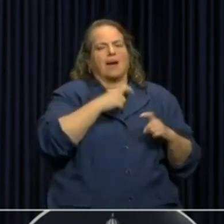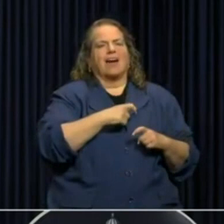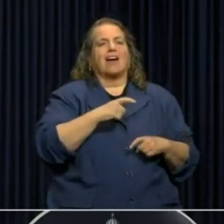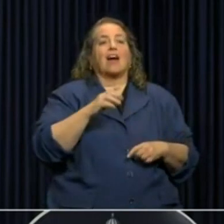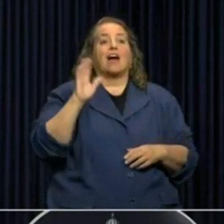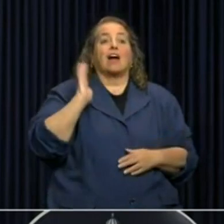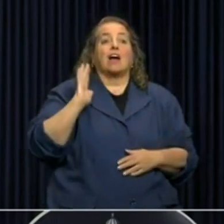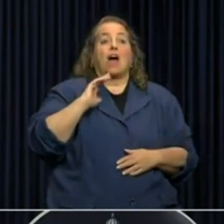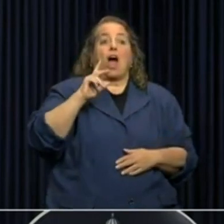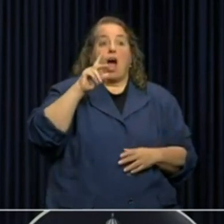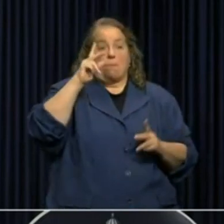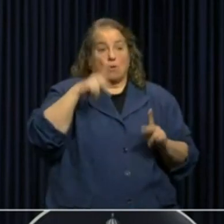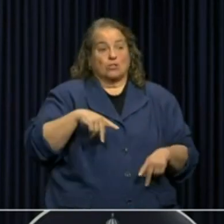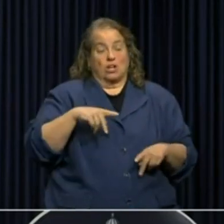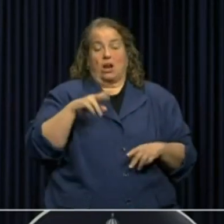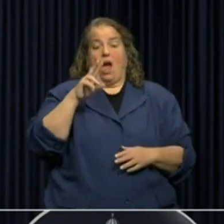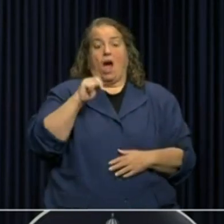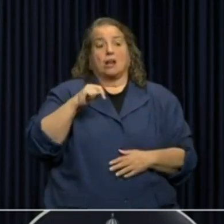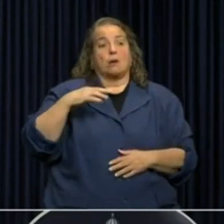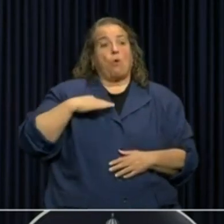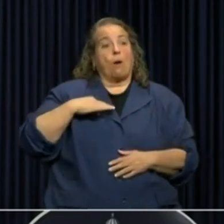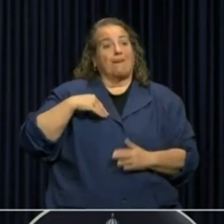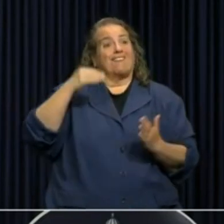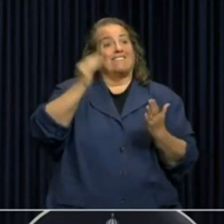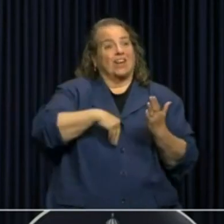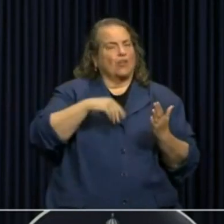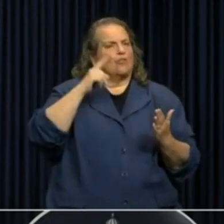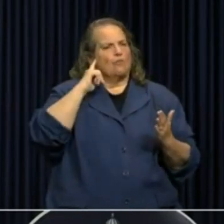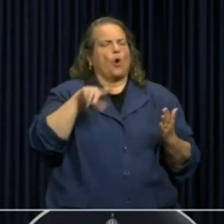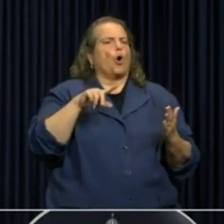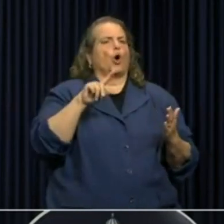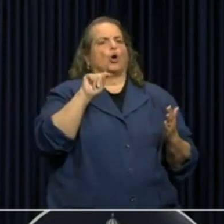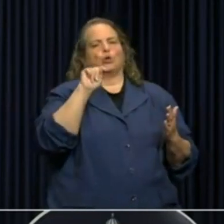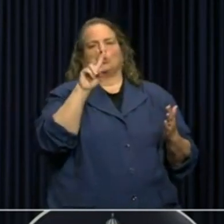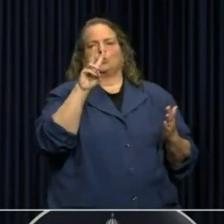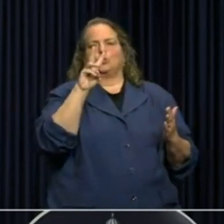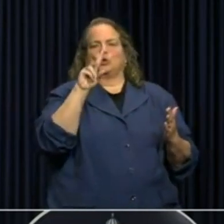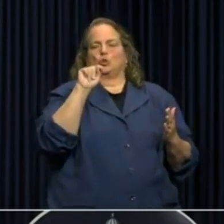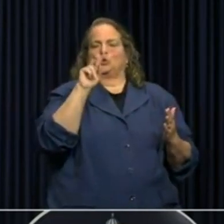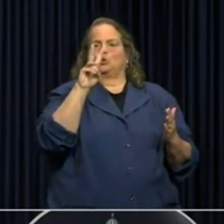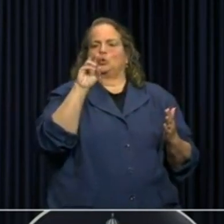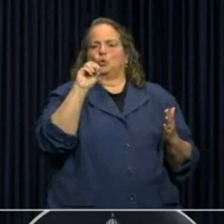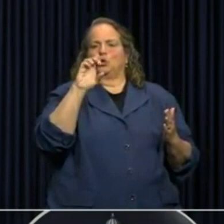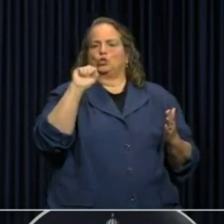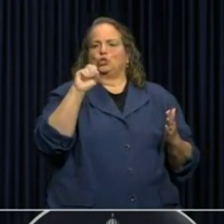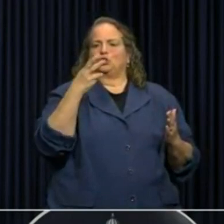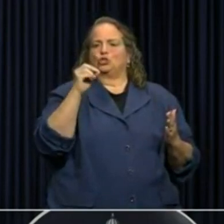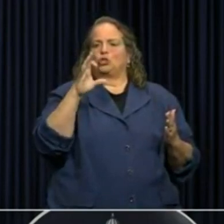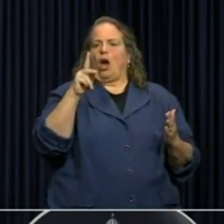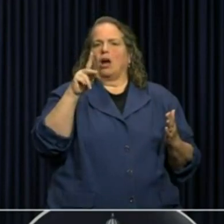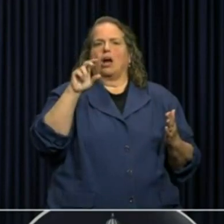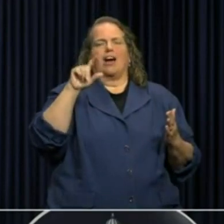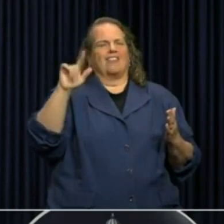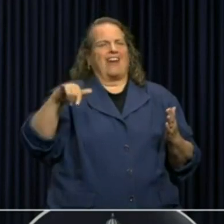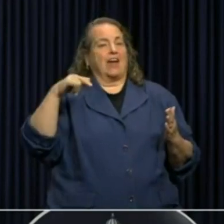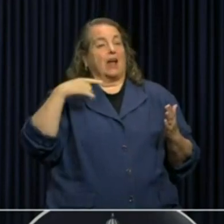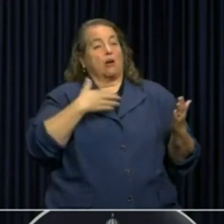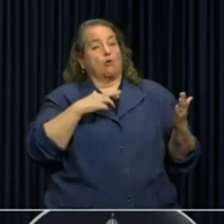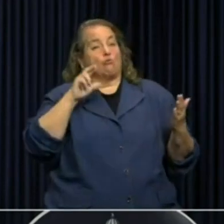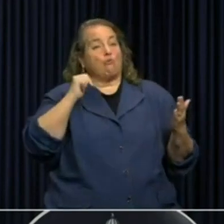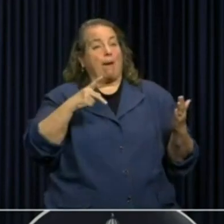here in Kentucky, and that person probably thought they were being funny. They probably did, except for the fact that because of them,